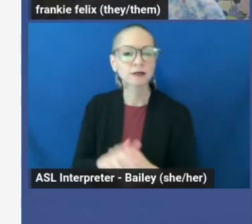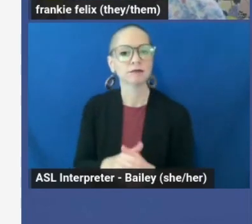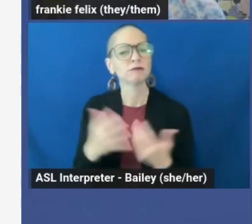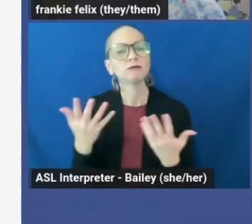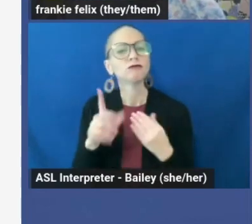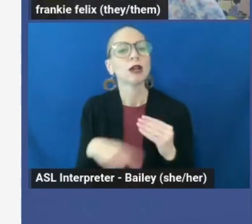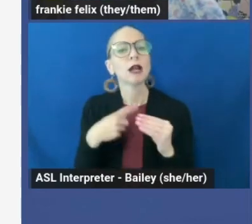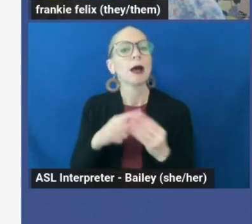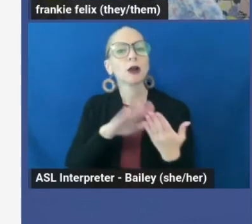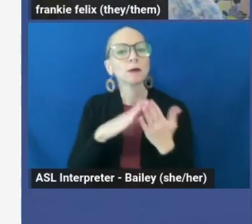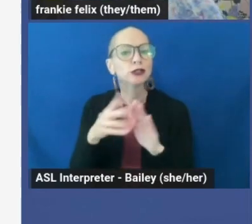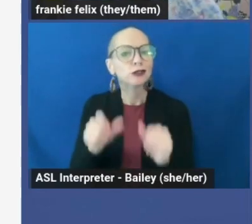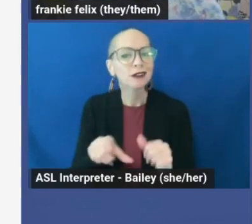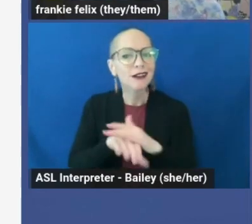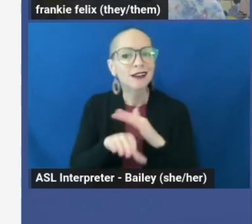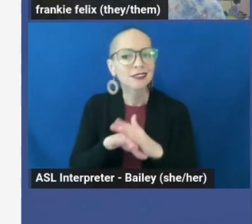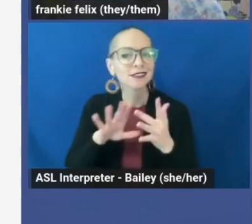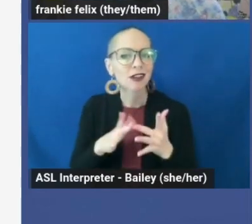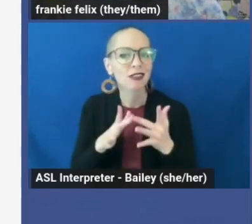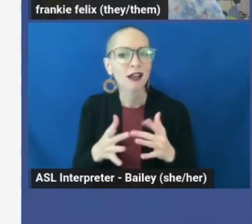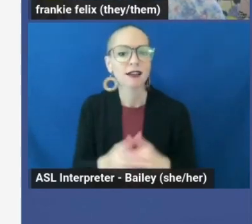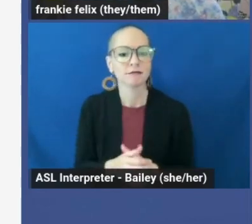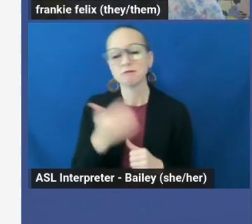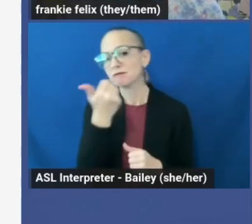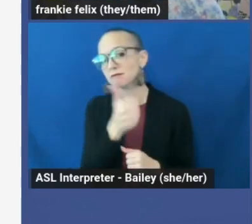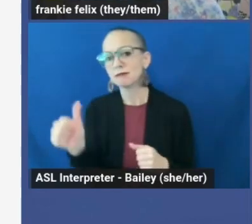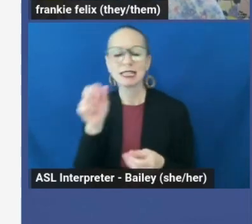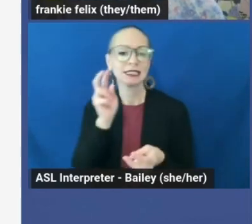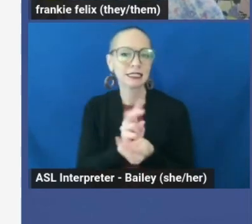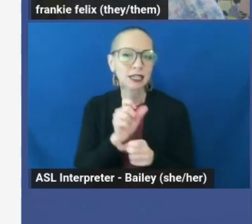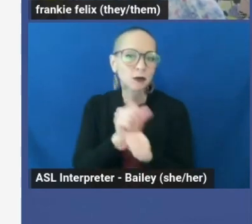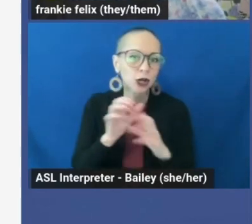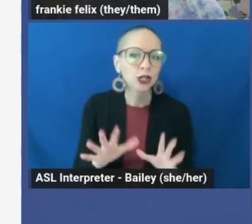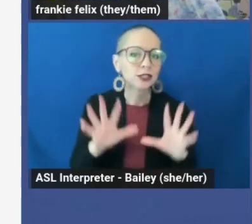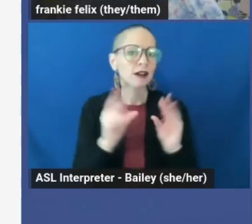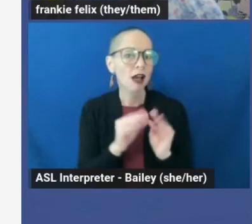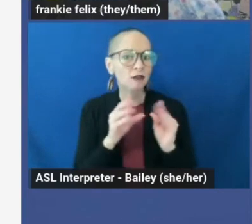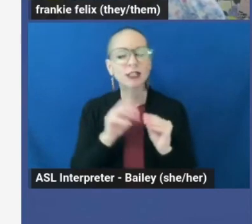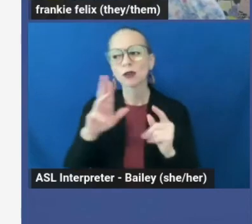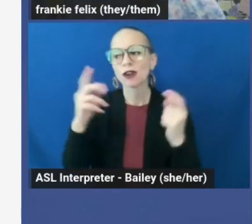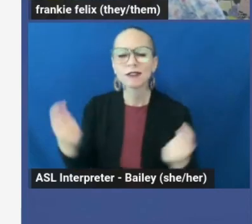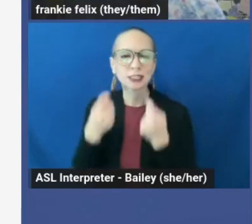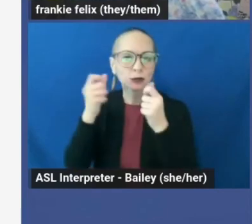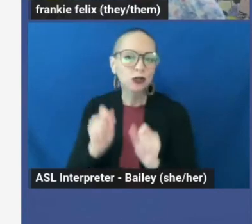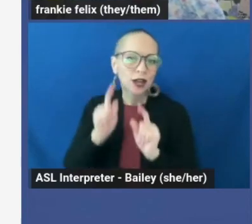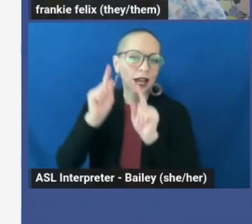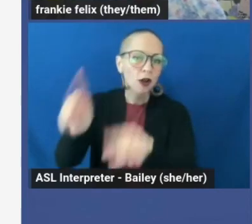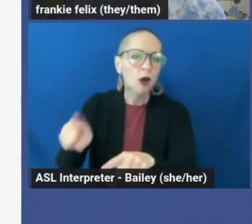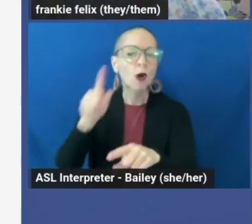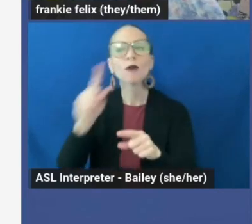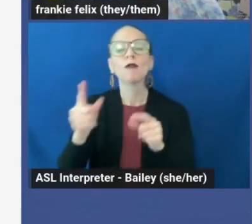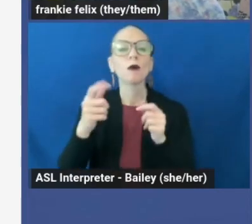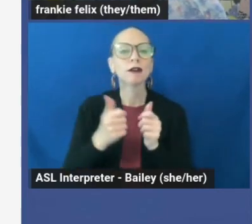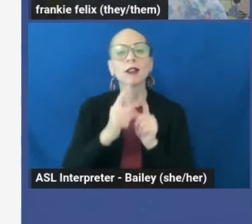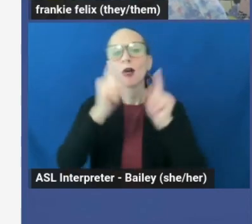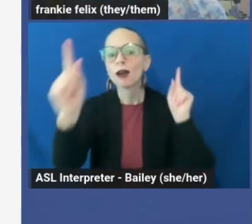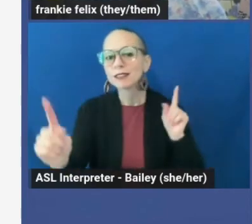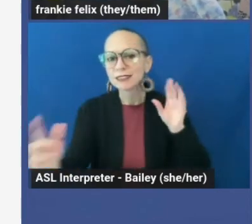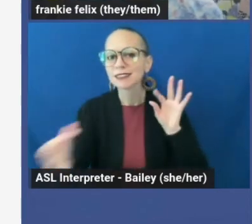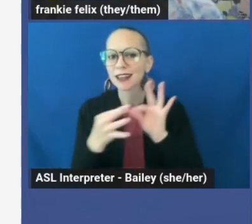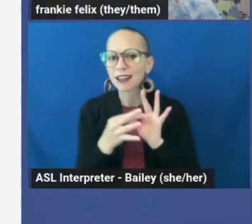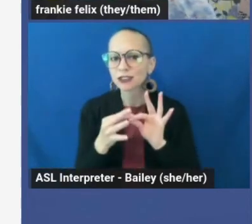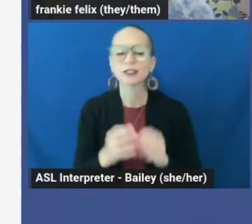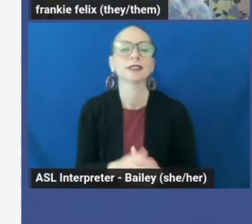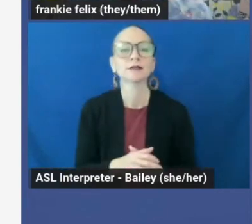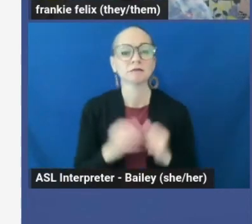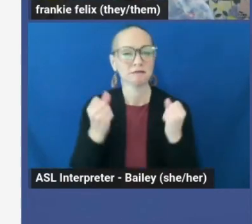about communities you can access online? Any sex worker conferences or festivals you can travel to to make long distance connections? Many of